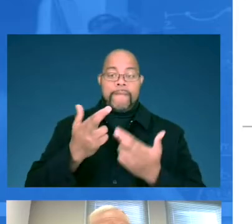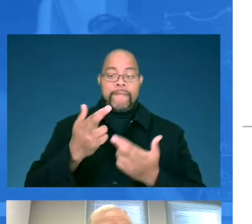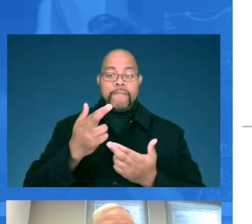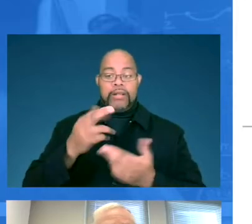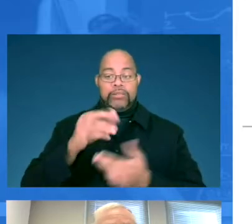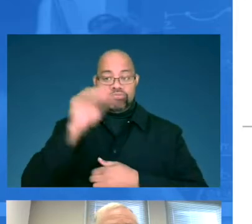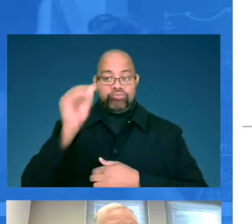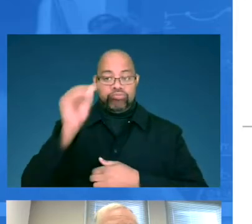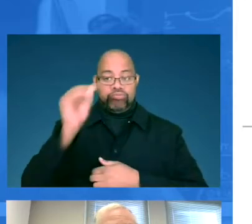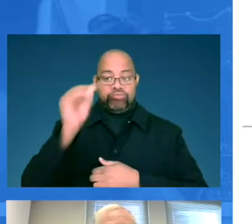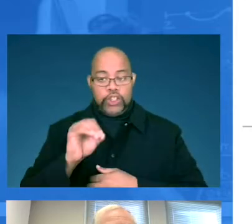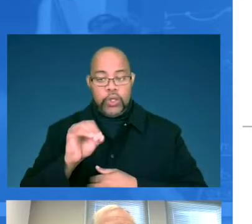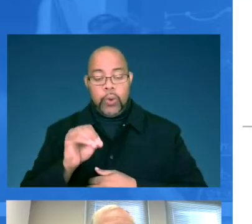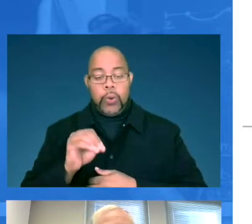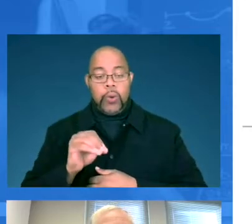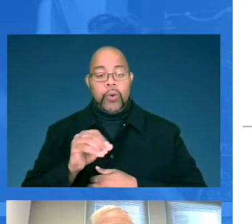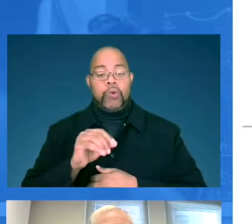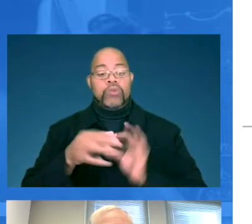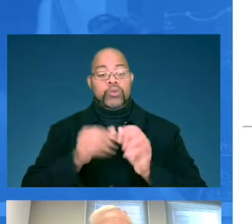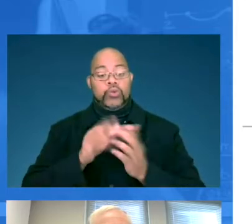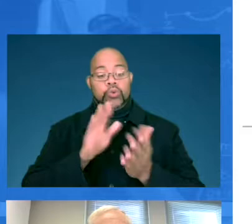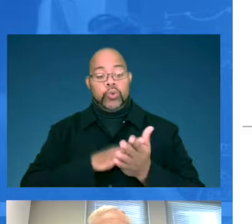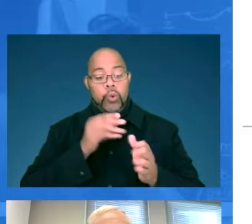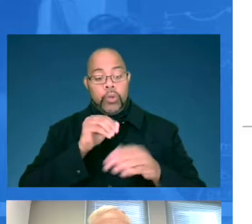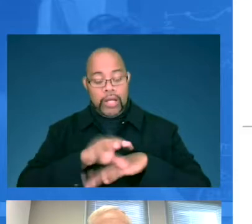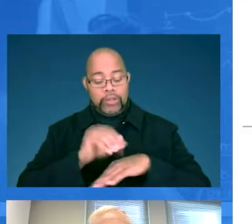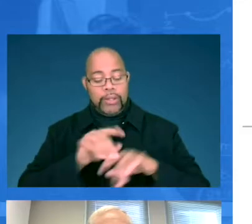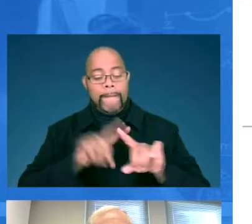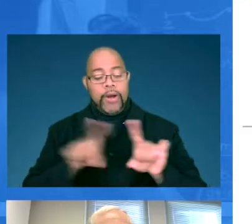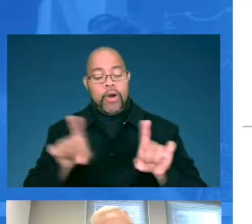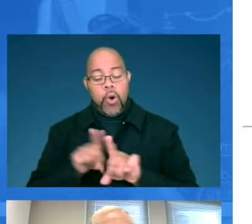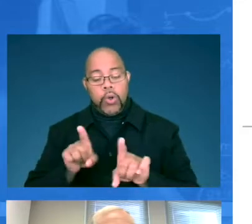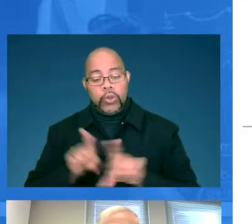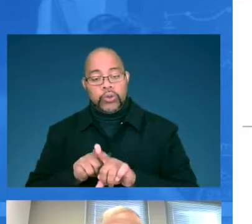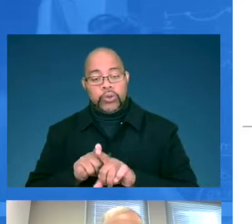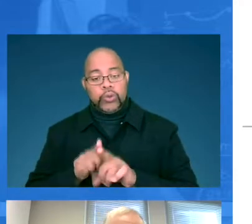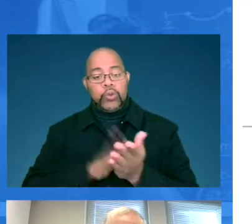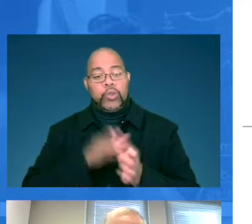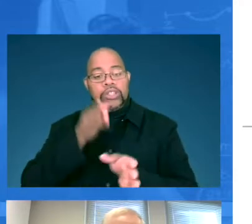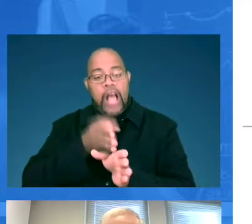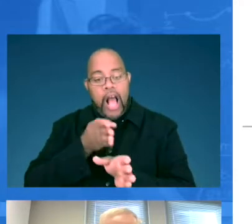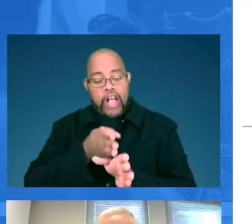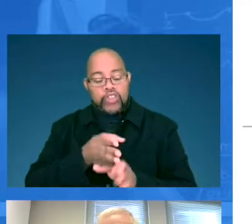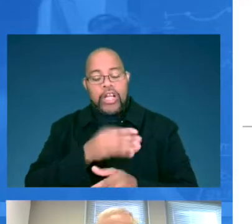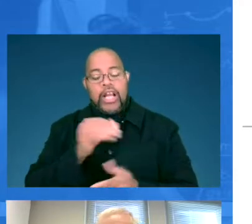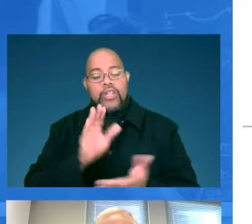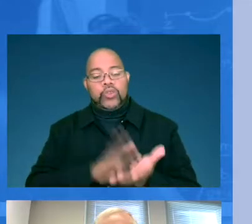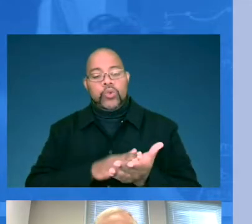relative to school counseling, but also to school psychologists and school social workers.